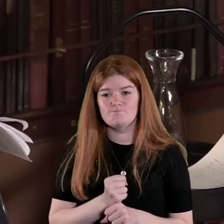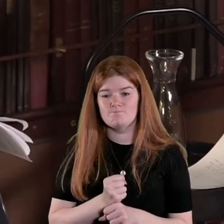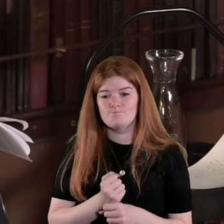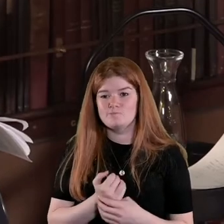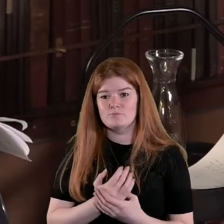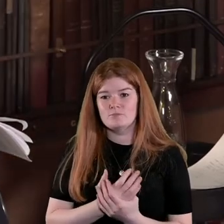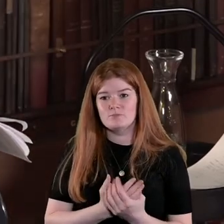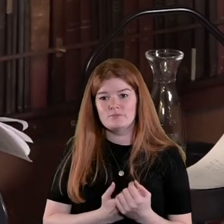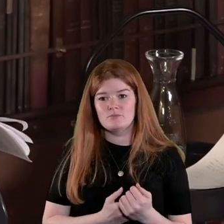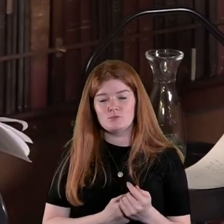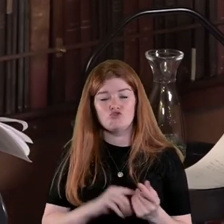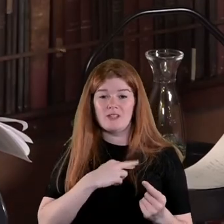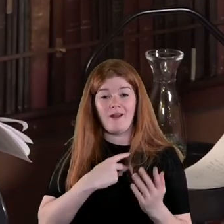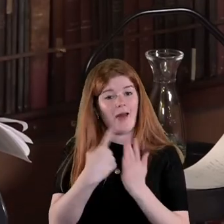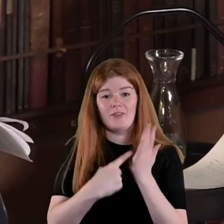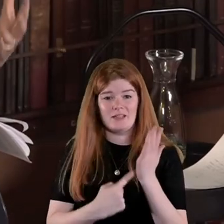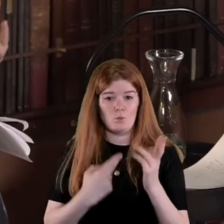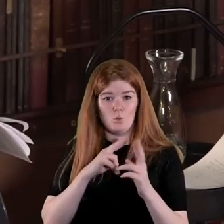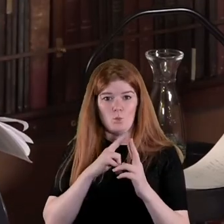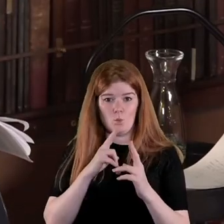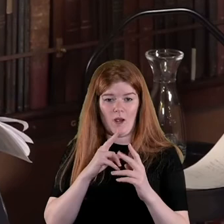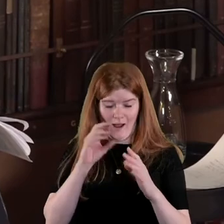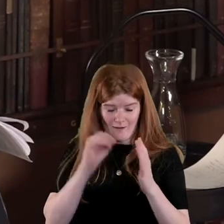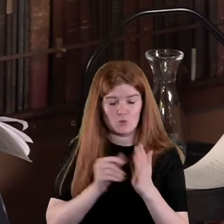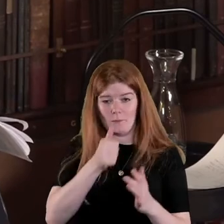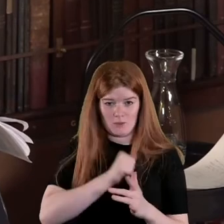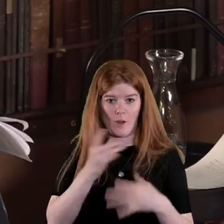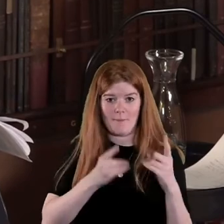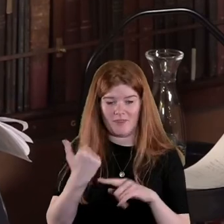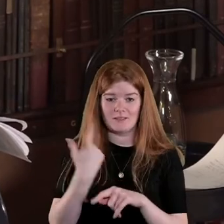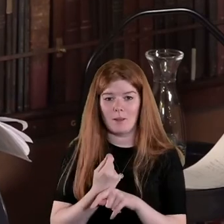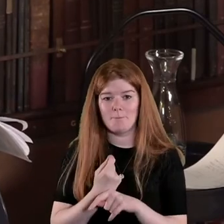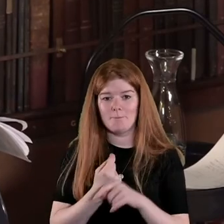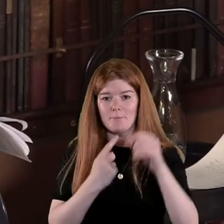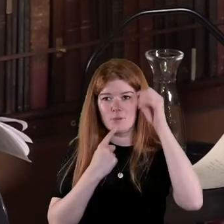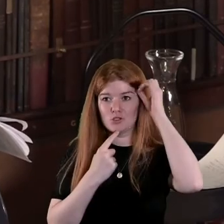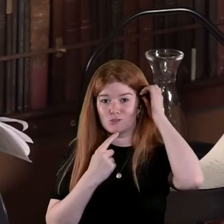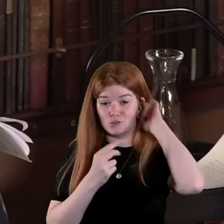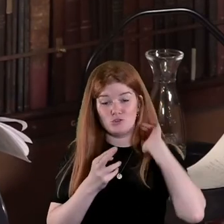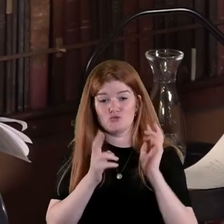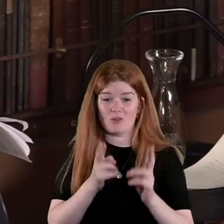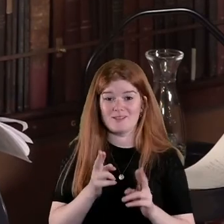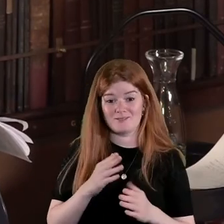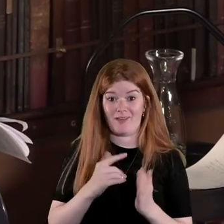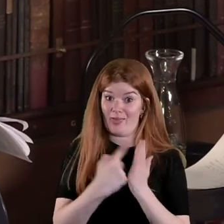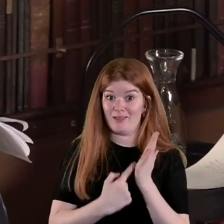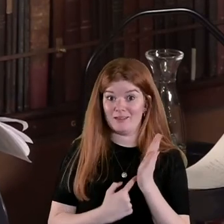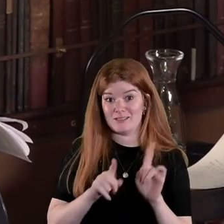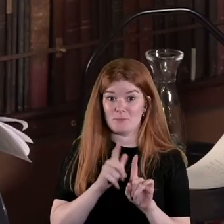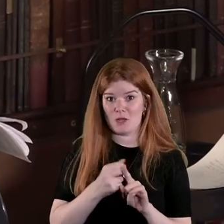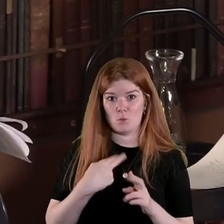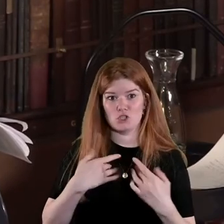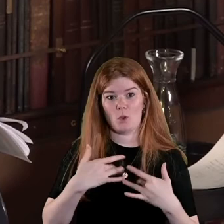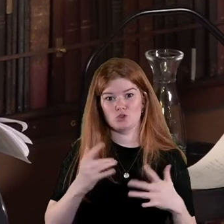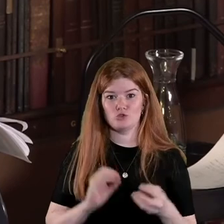I think ethically we can't deny what happened in that period but it's also you're right ethically we also are not